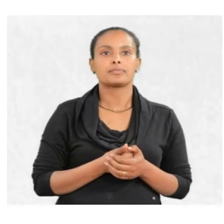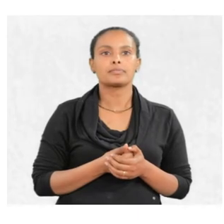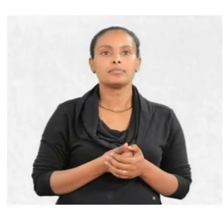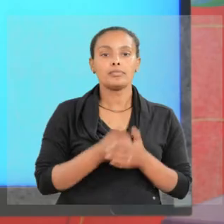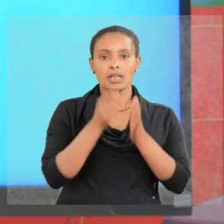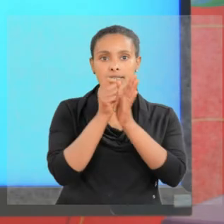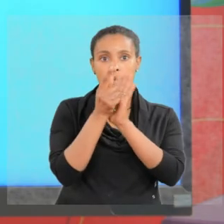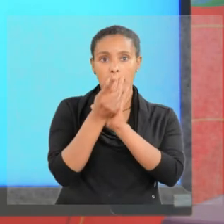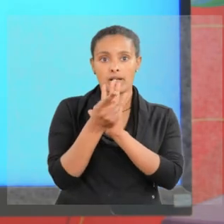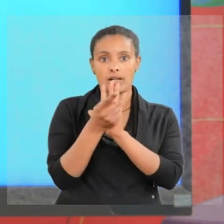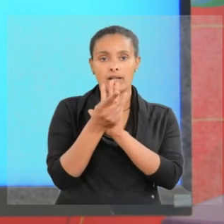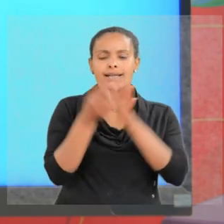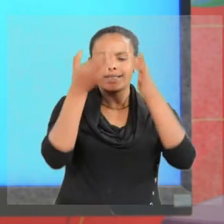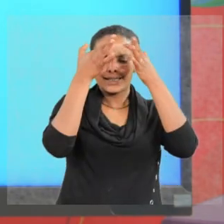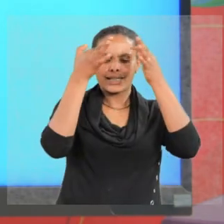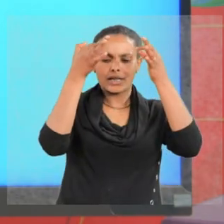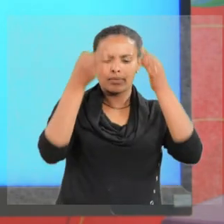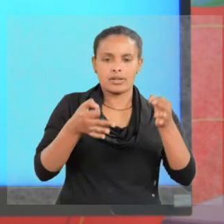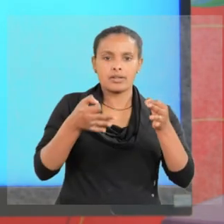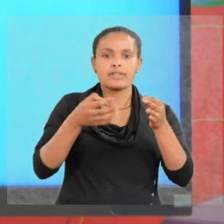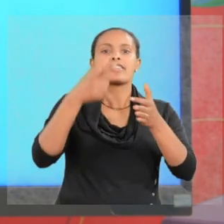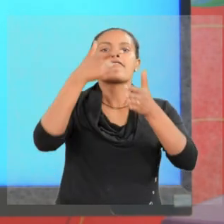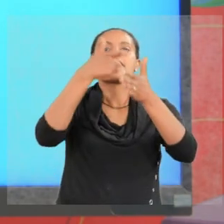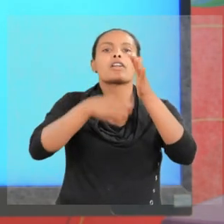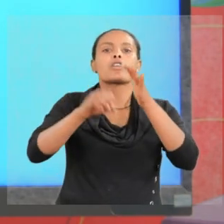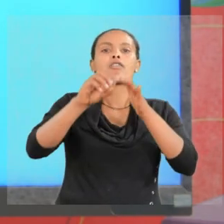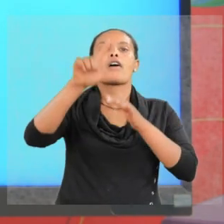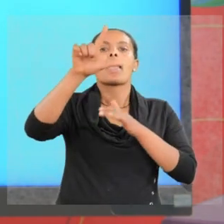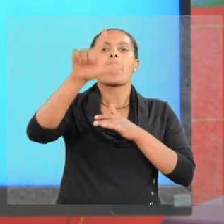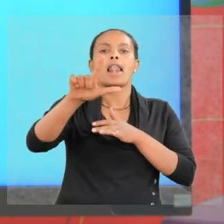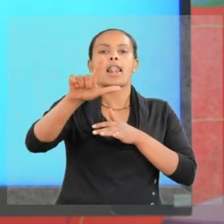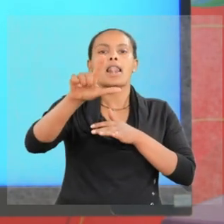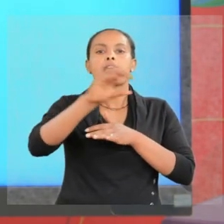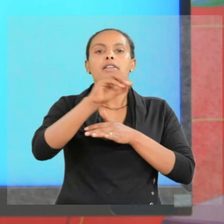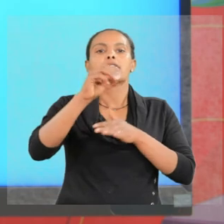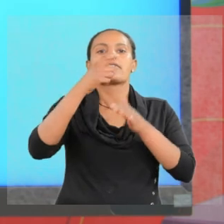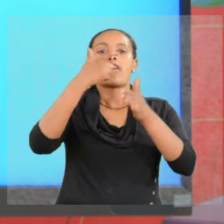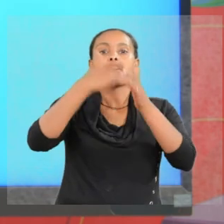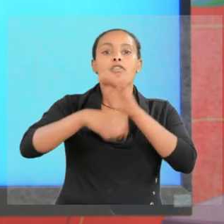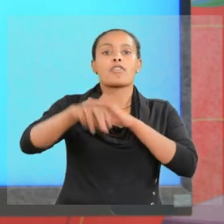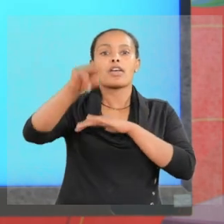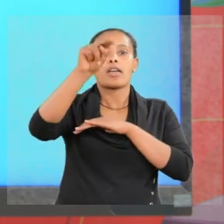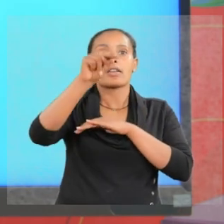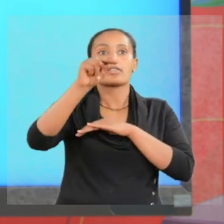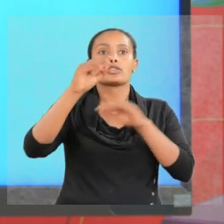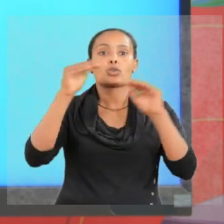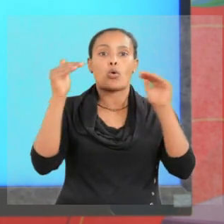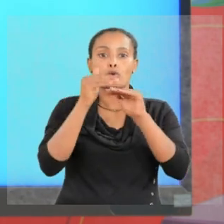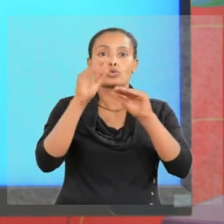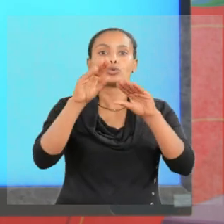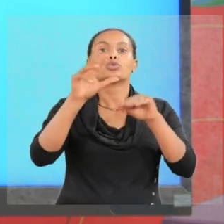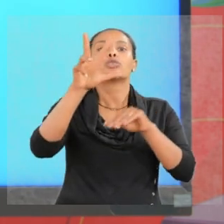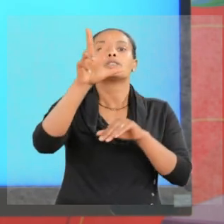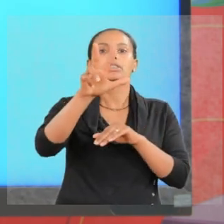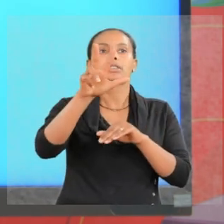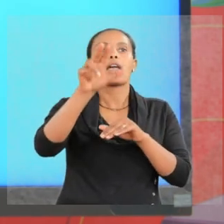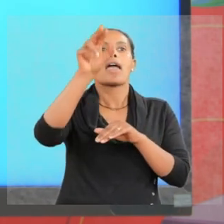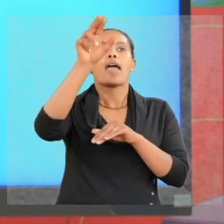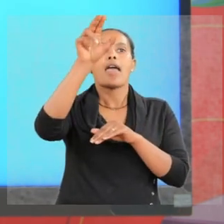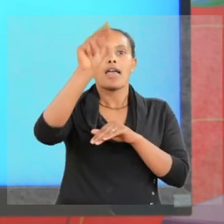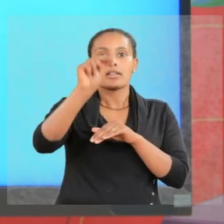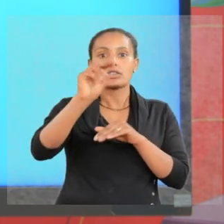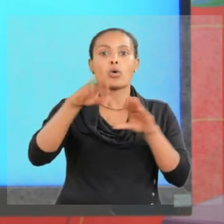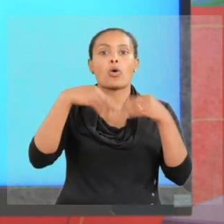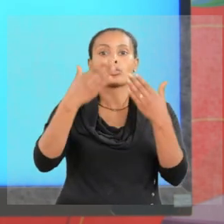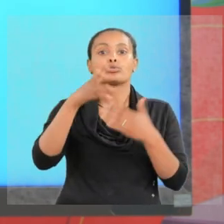Example, determine the value of l if the value of n is equal to three. If n is equal to three,